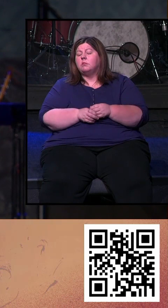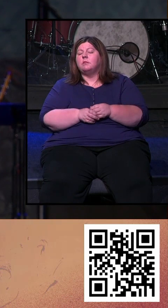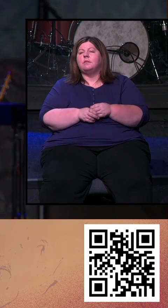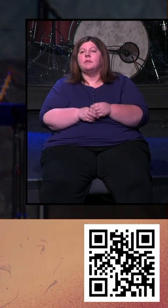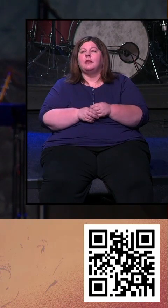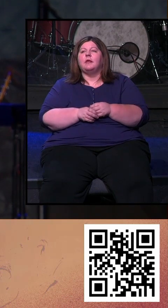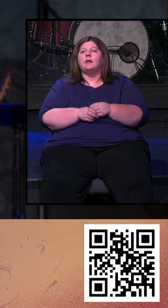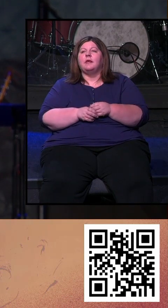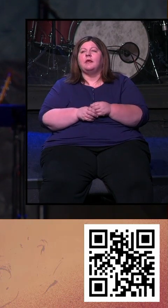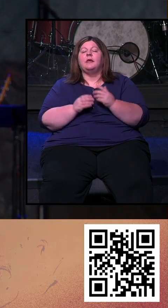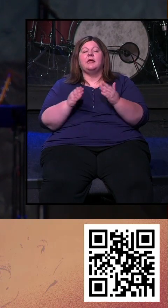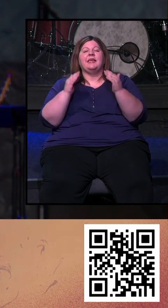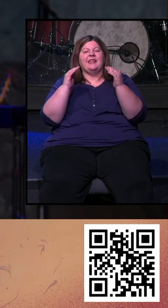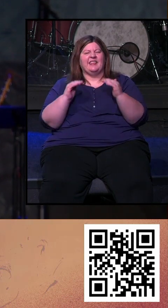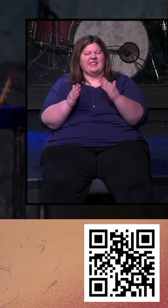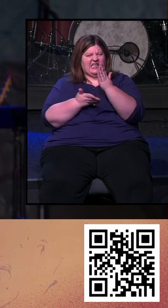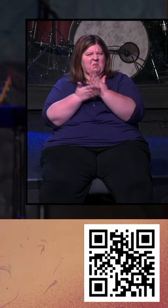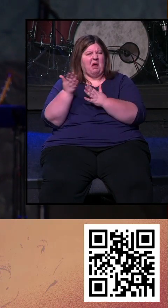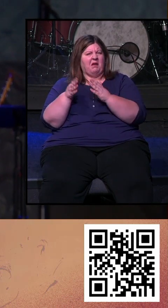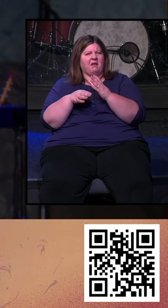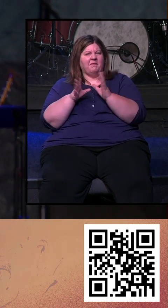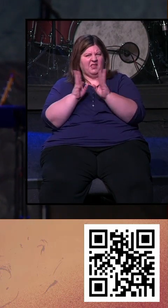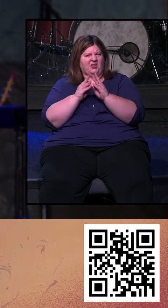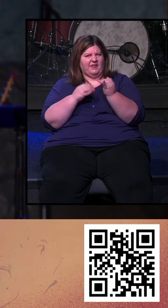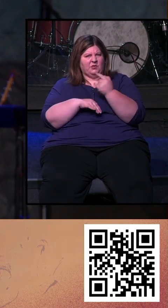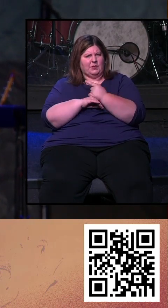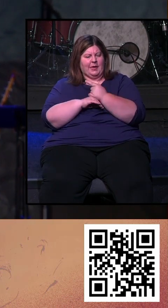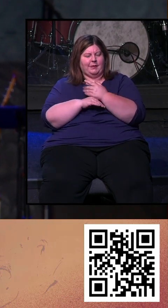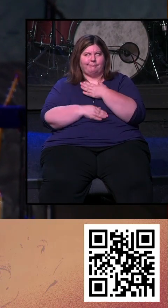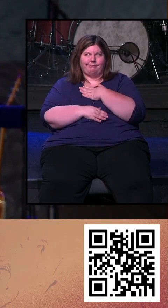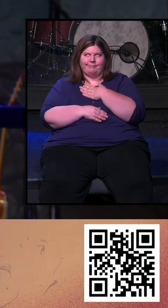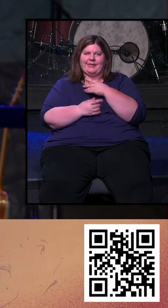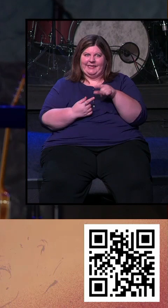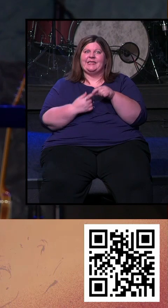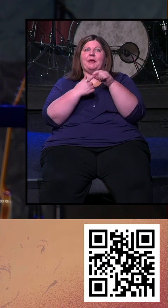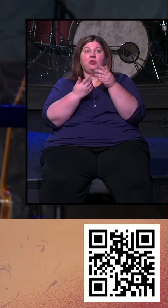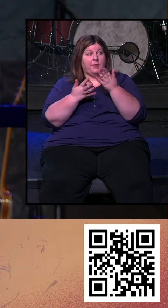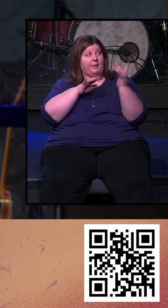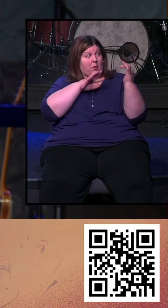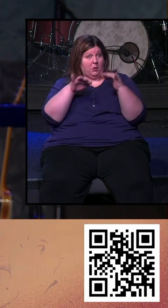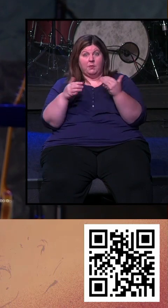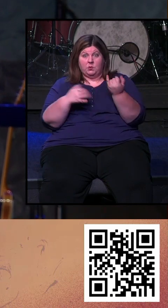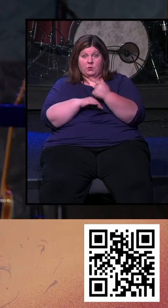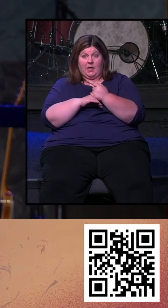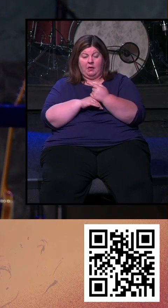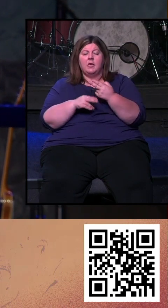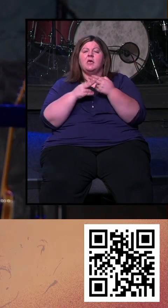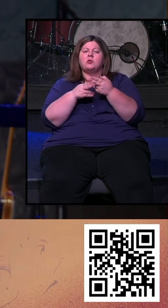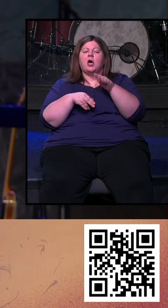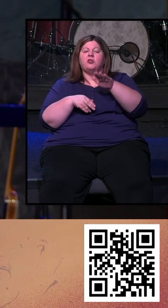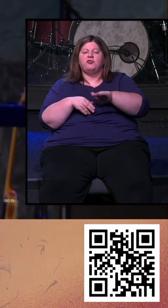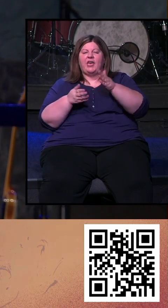section here that we're going to move into, and it's really a special time, and it's why probably a lot of you are here today. It's called child dedication.